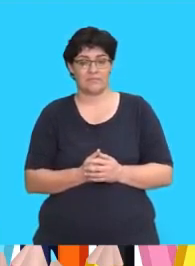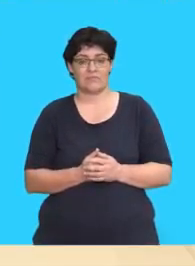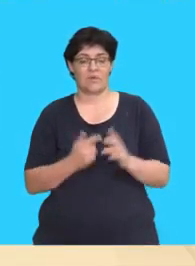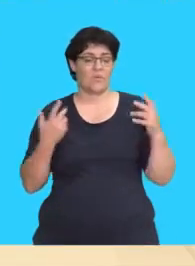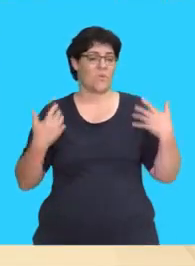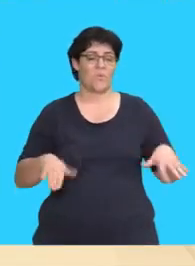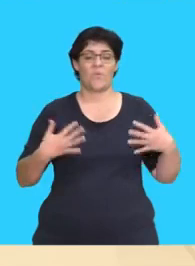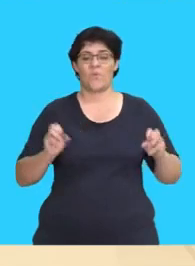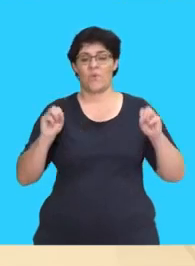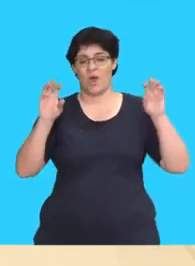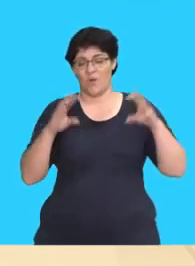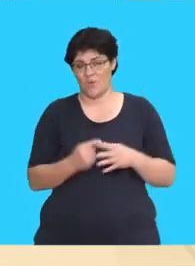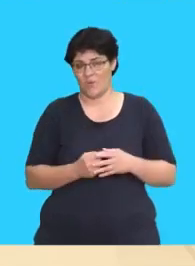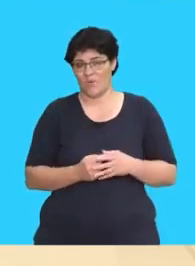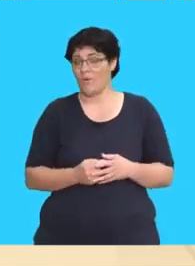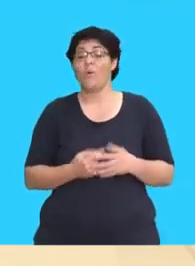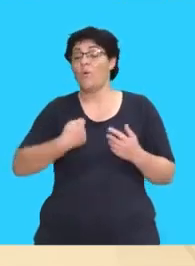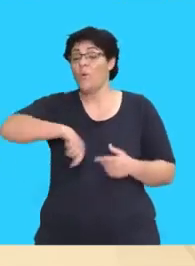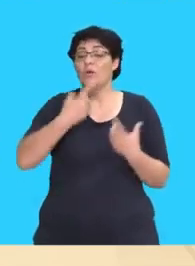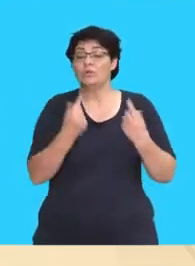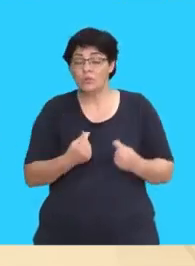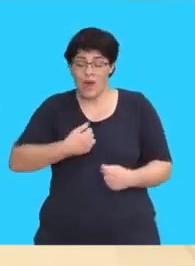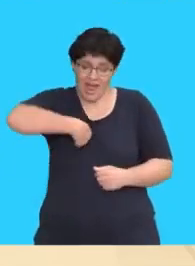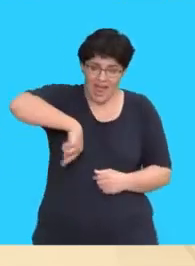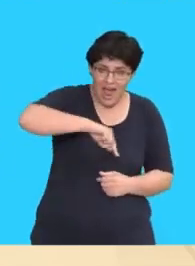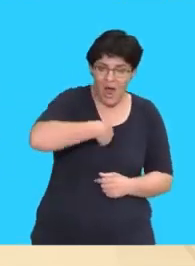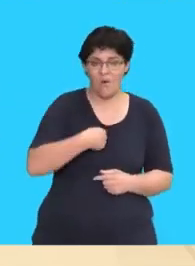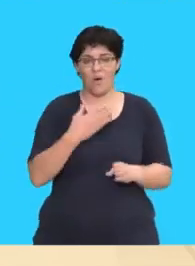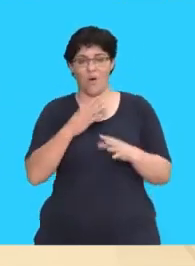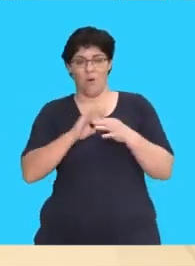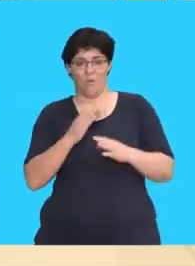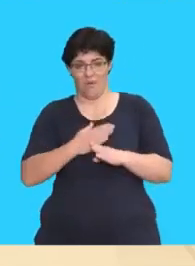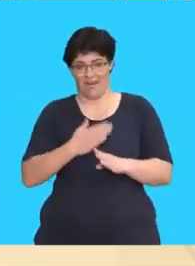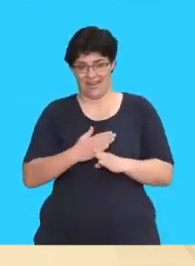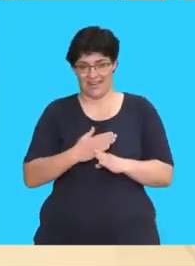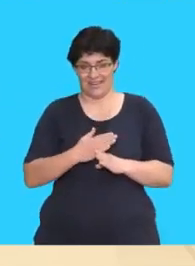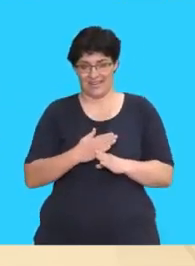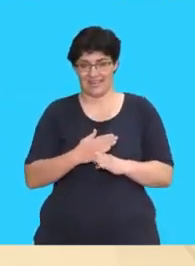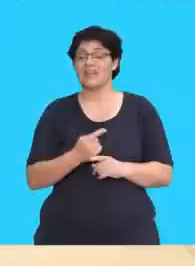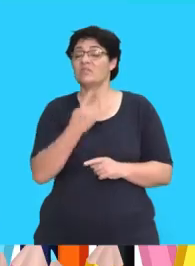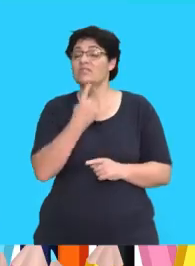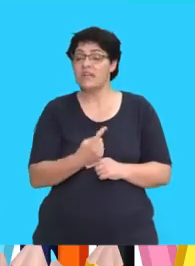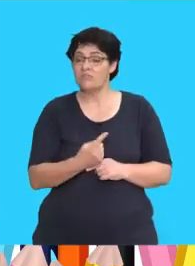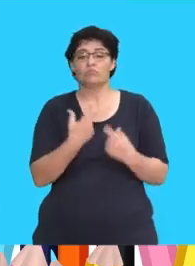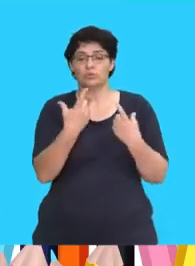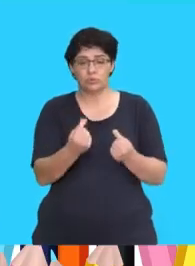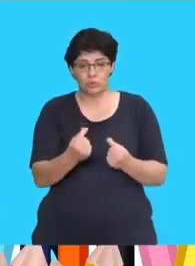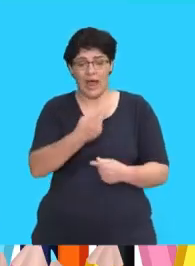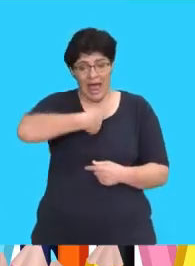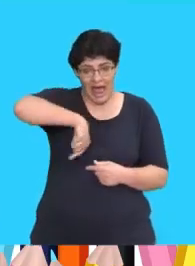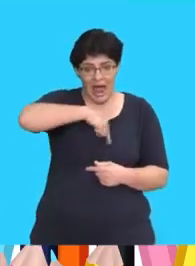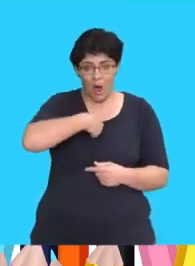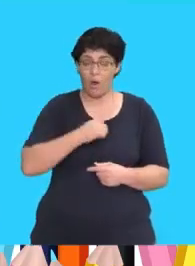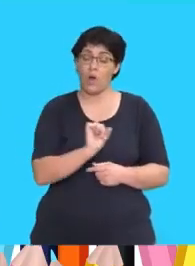Wow! We did our, I say, You must do our,